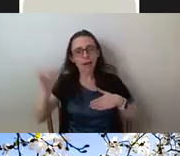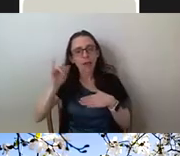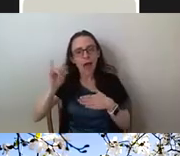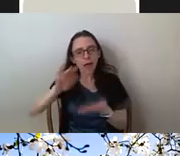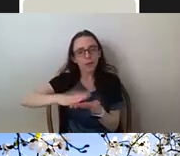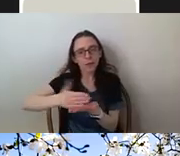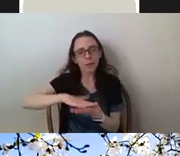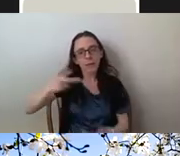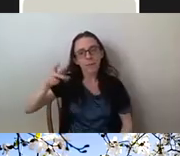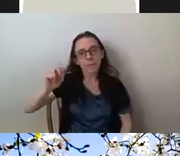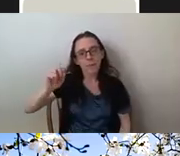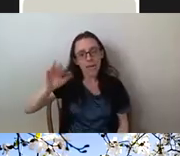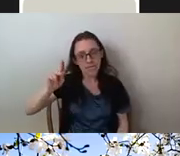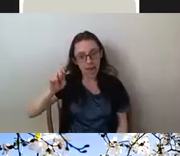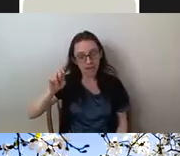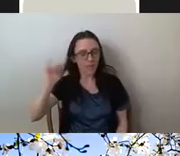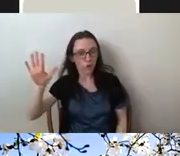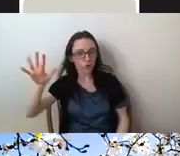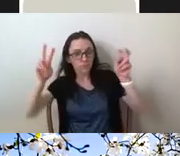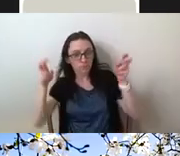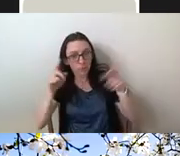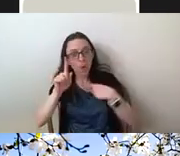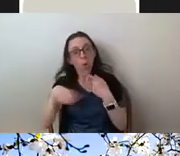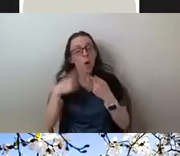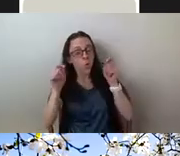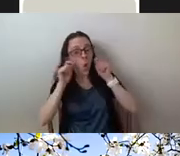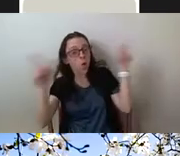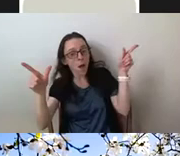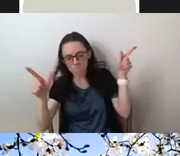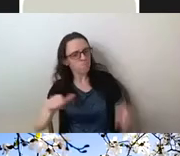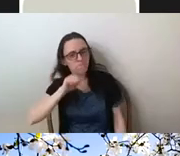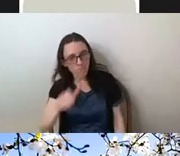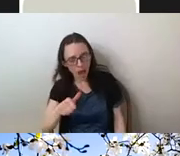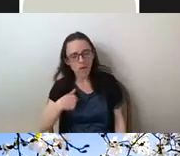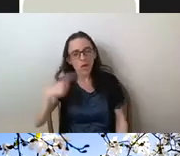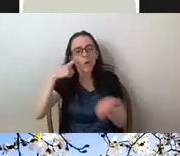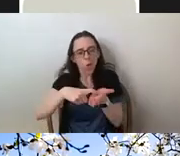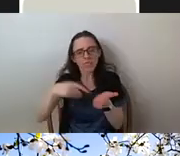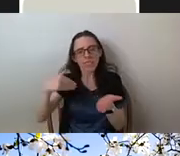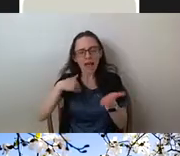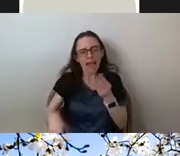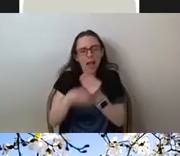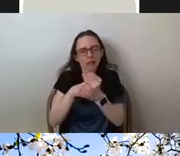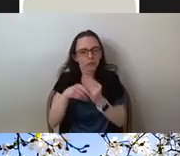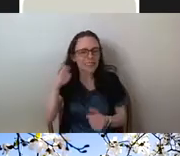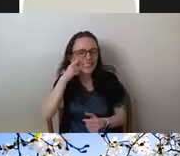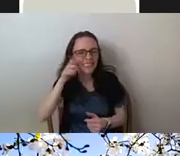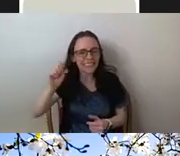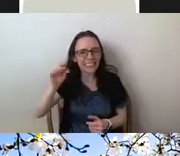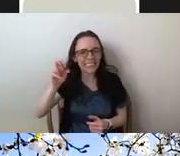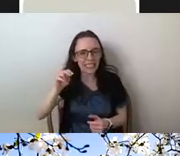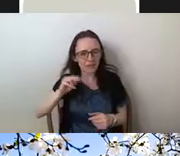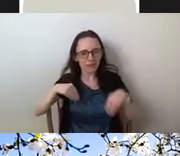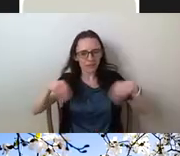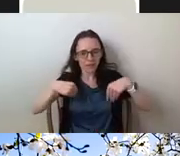not flat when she woke up and was instead left with excess skin. When she confronted her